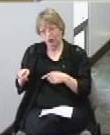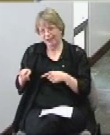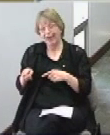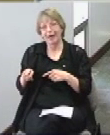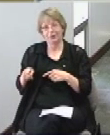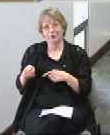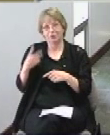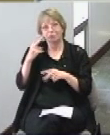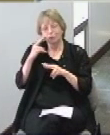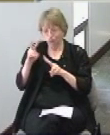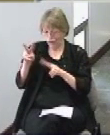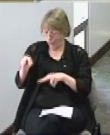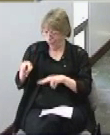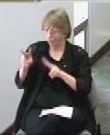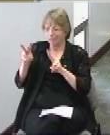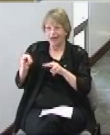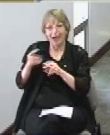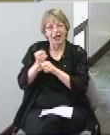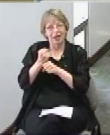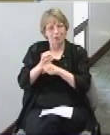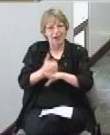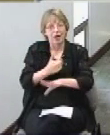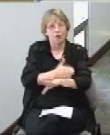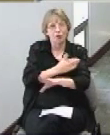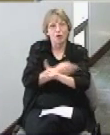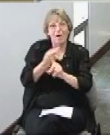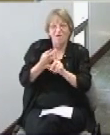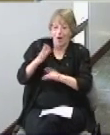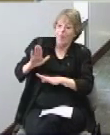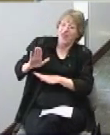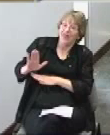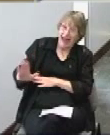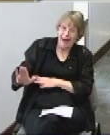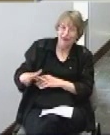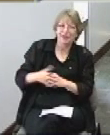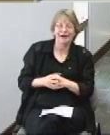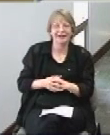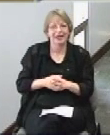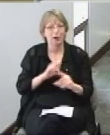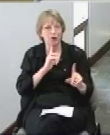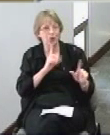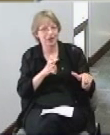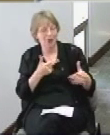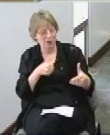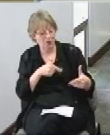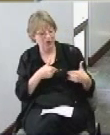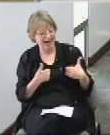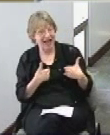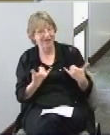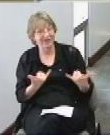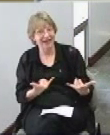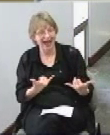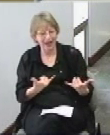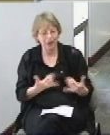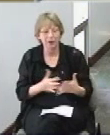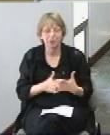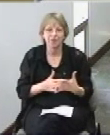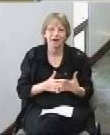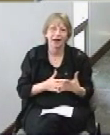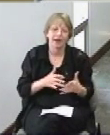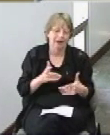and we've made improvements on what they have done so the result is that we're going to have